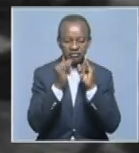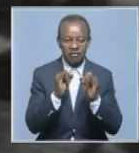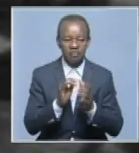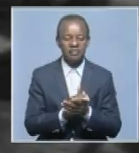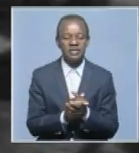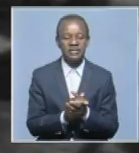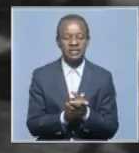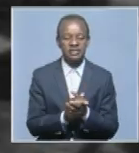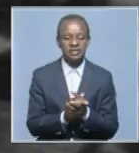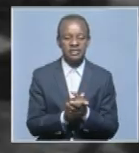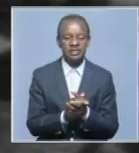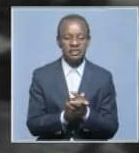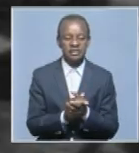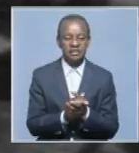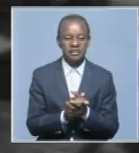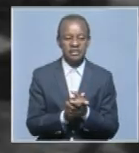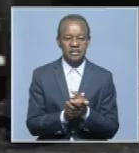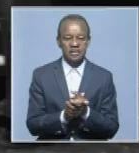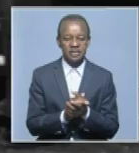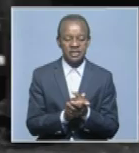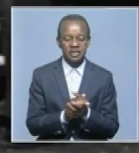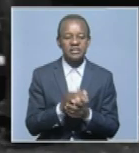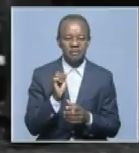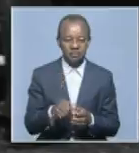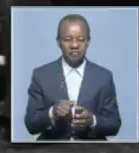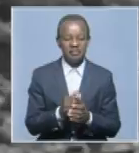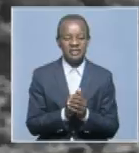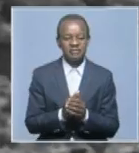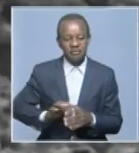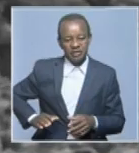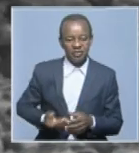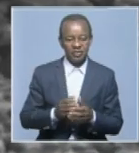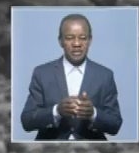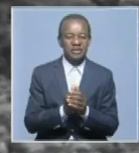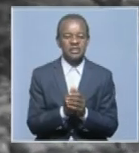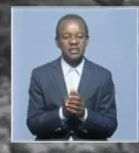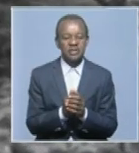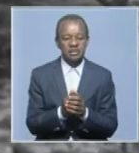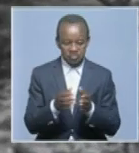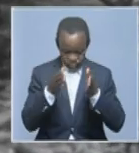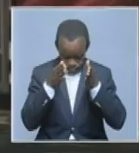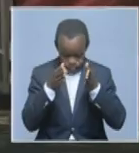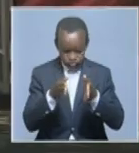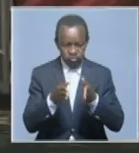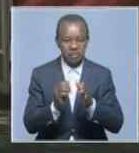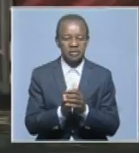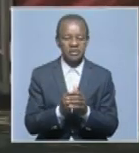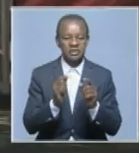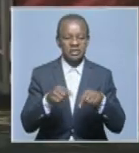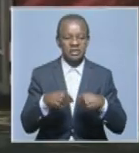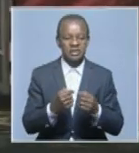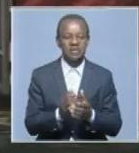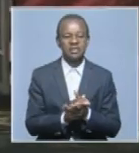to willingly commit themselves to work around their personal angers and their personal